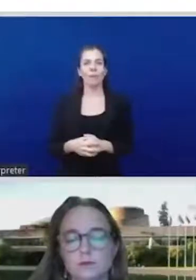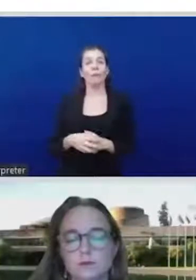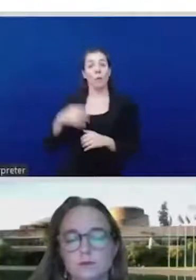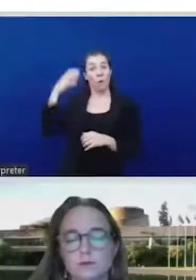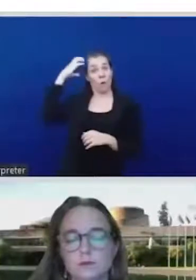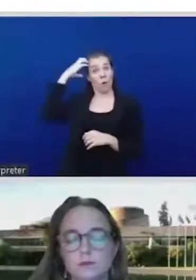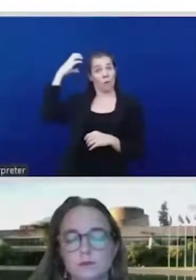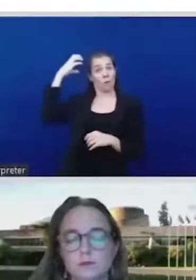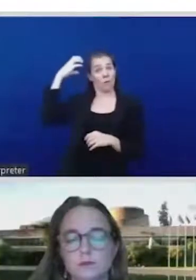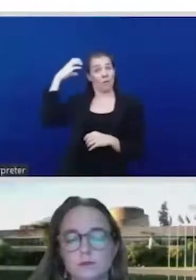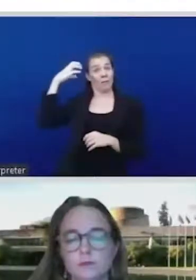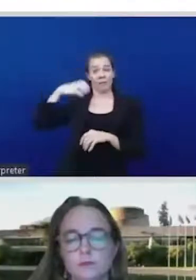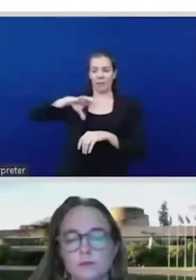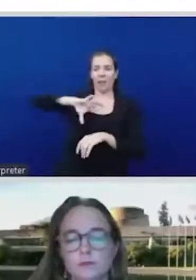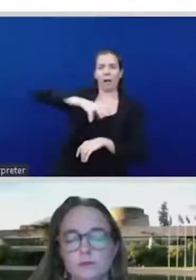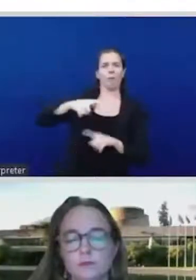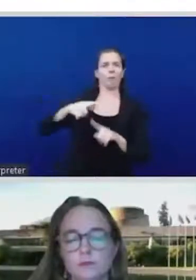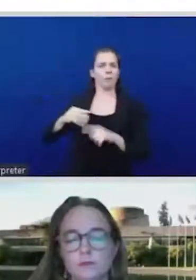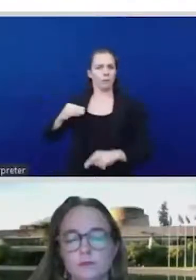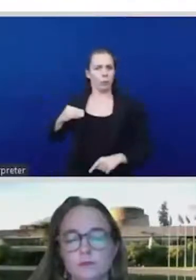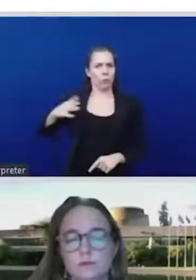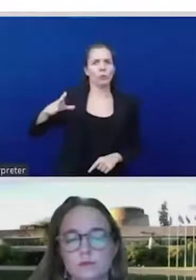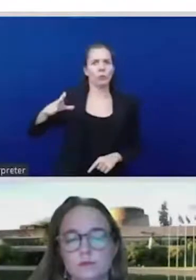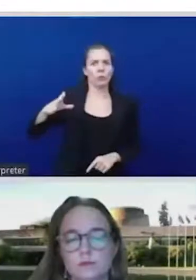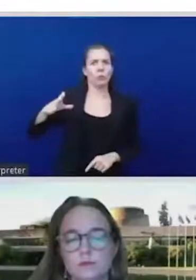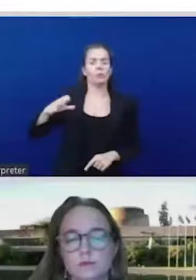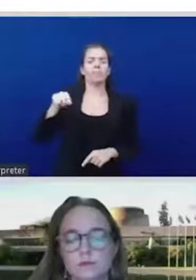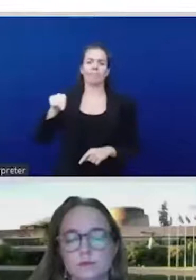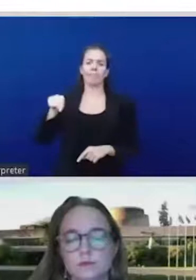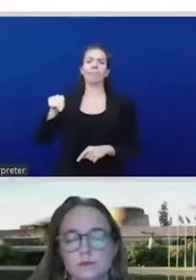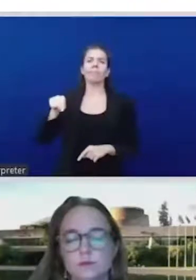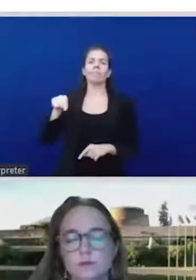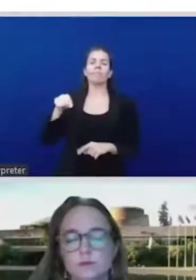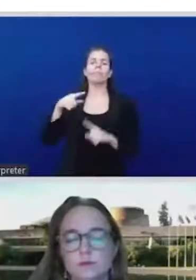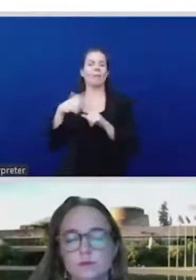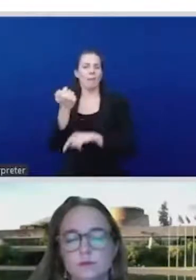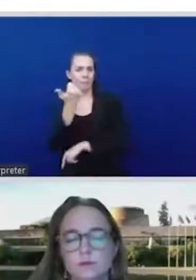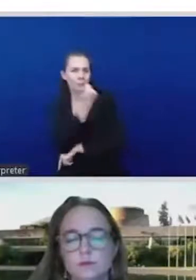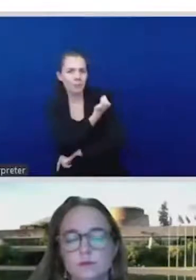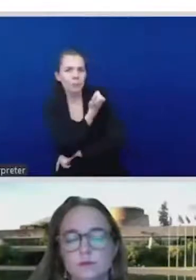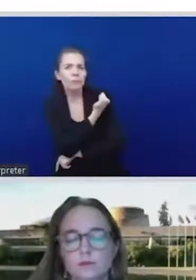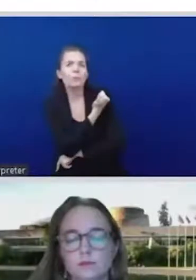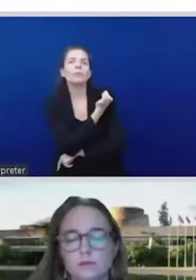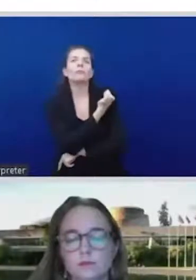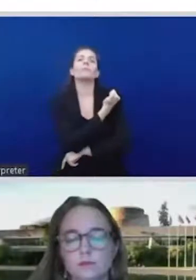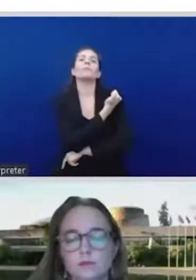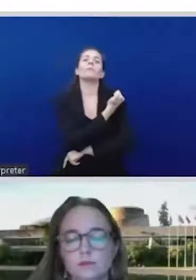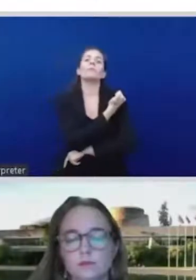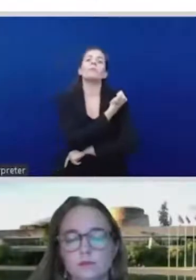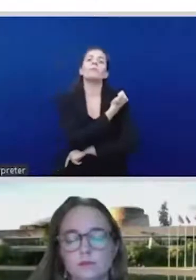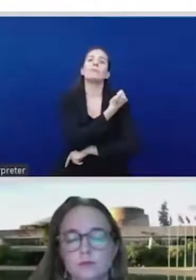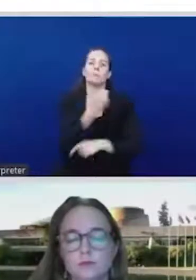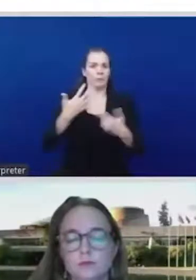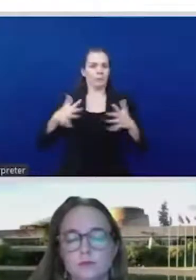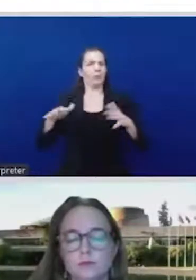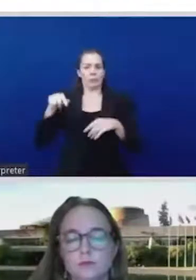hardly any money go in terms of aid or, you know, any kinds of benefits. Rich country governments are spending,